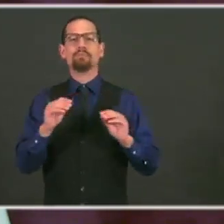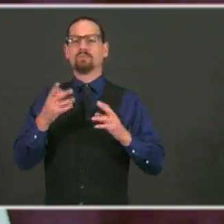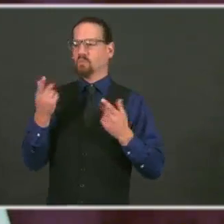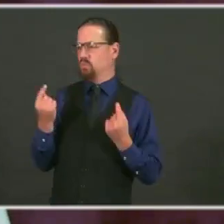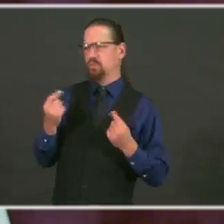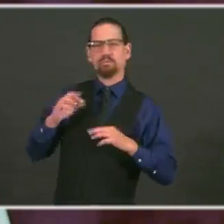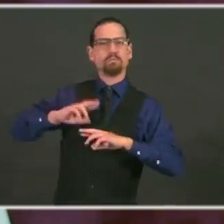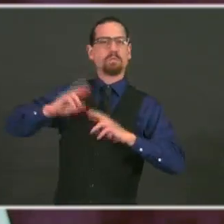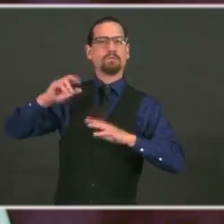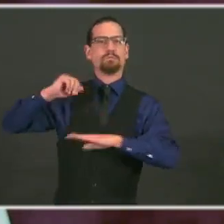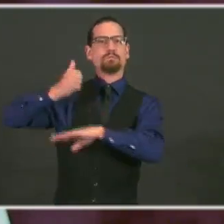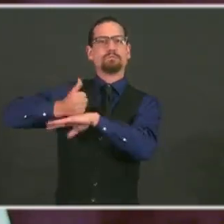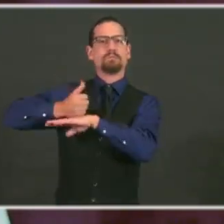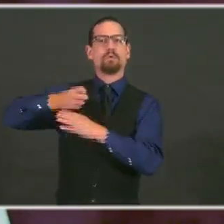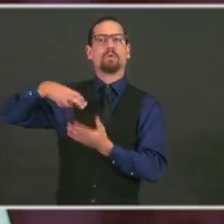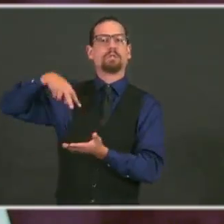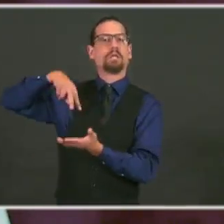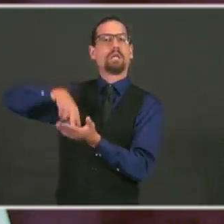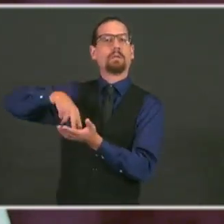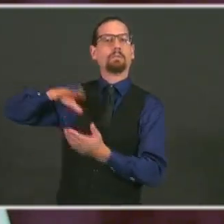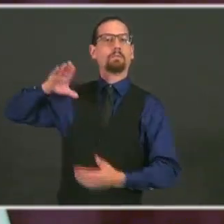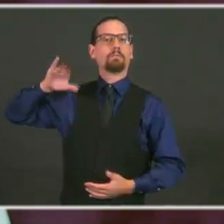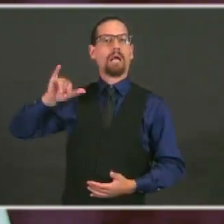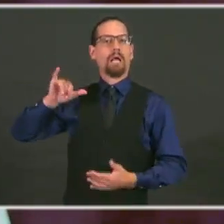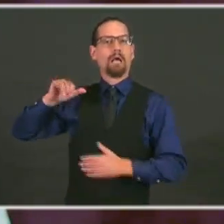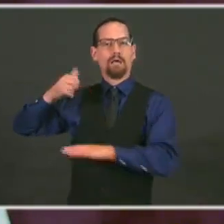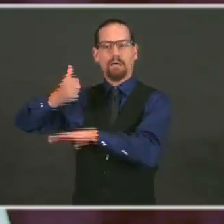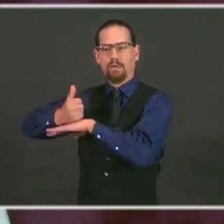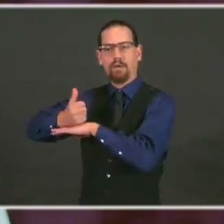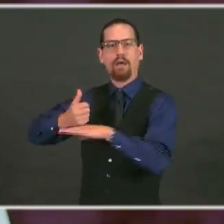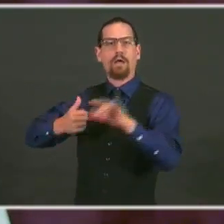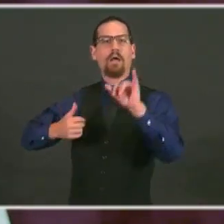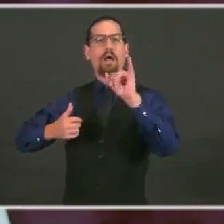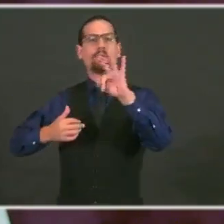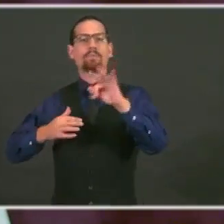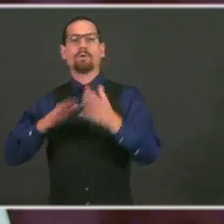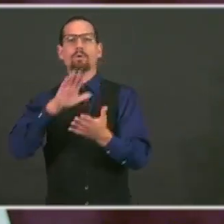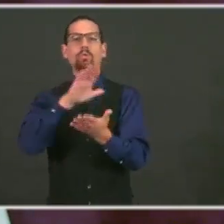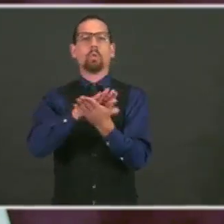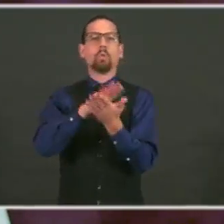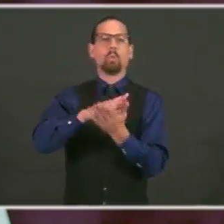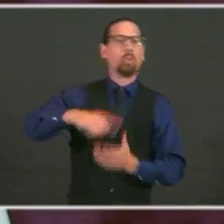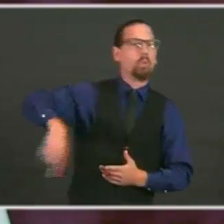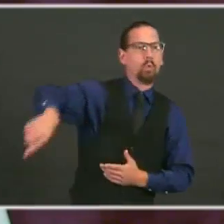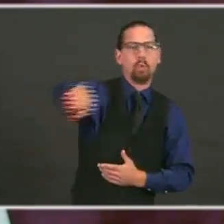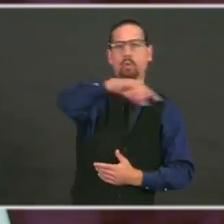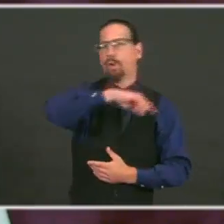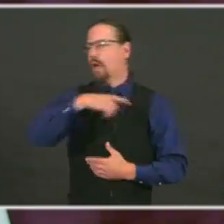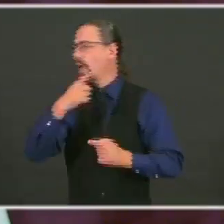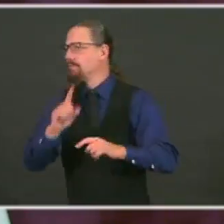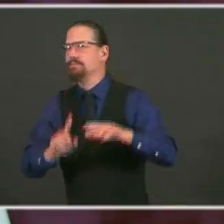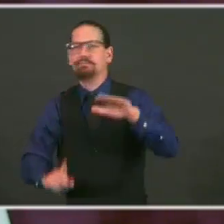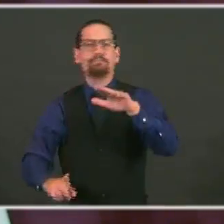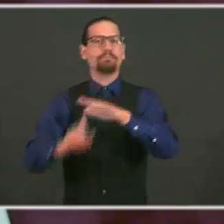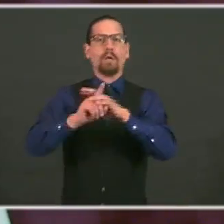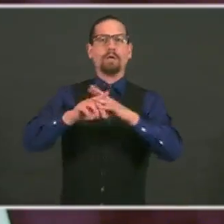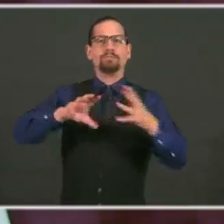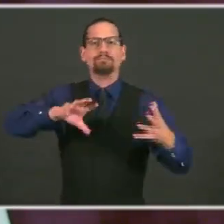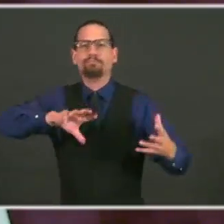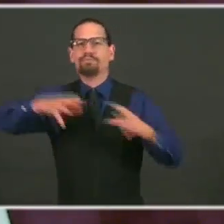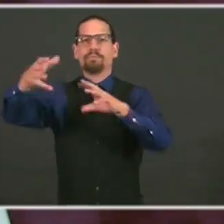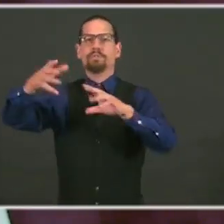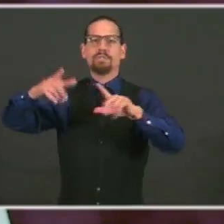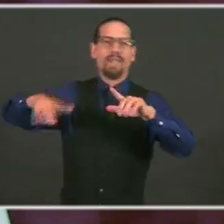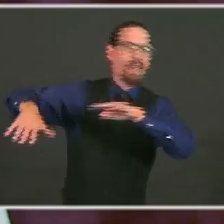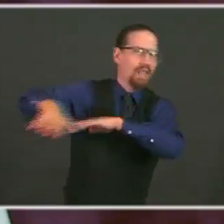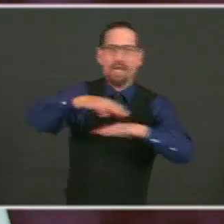over 100 calls since school started at the command center to give you a sense of the calls.